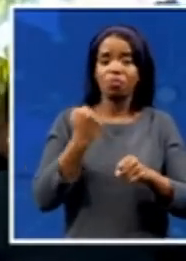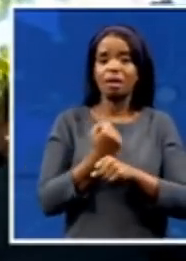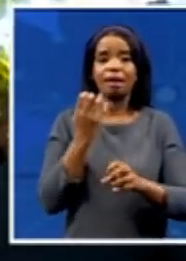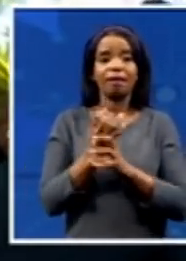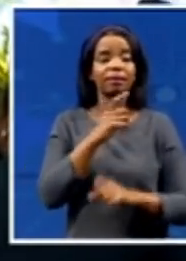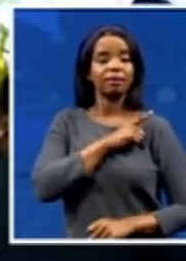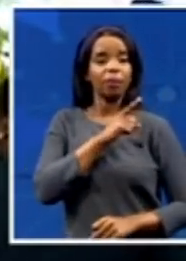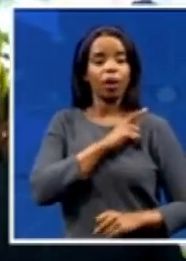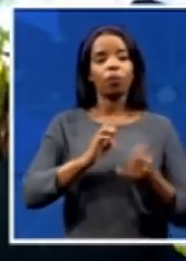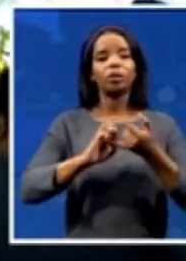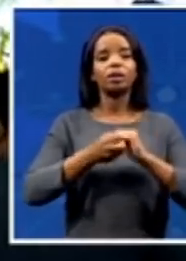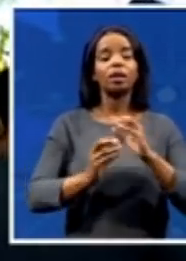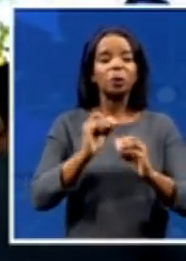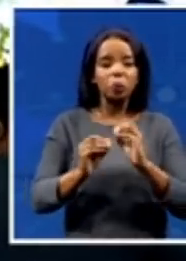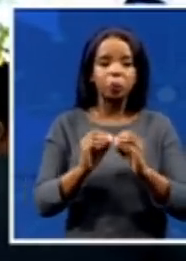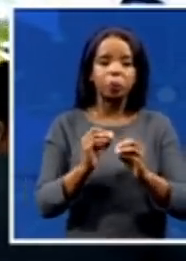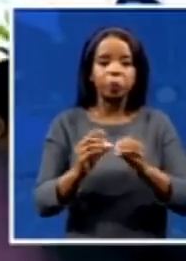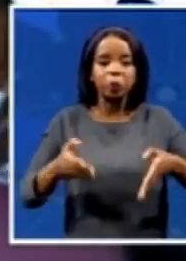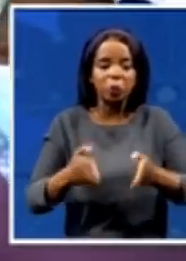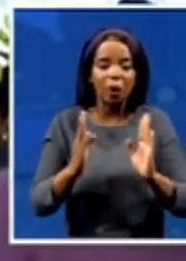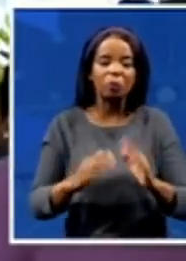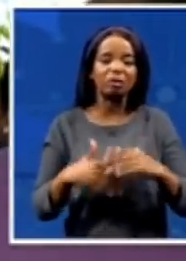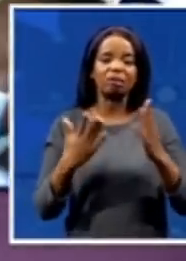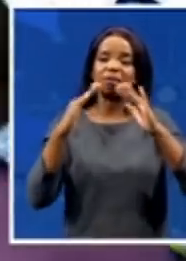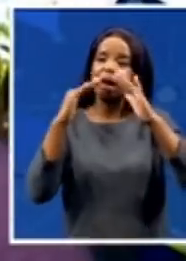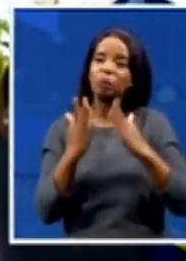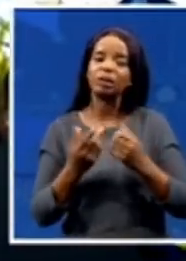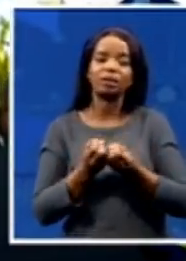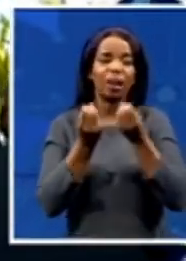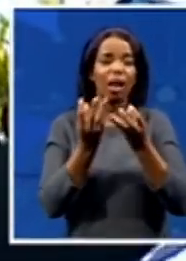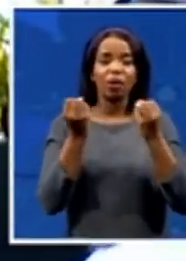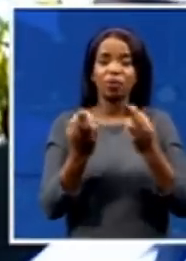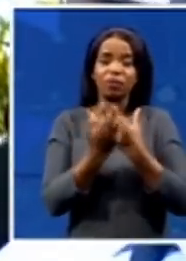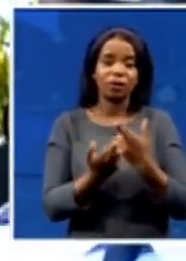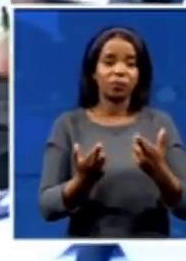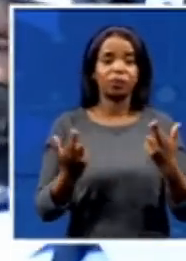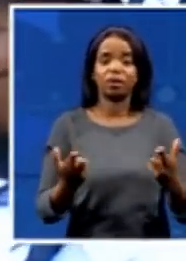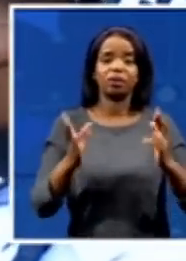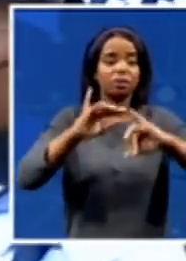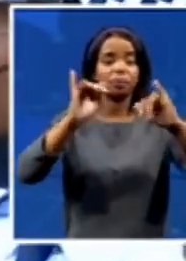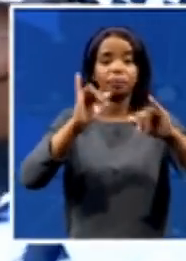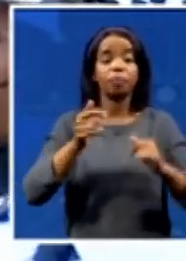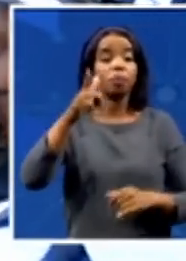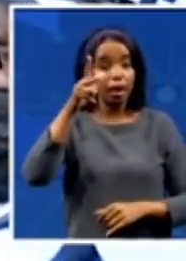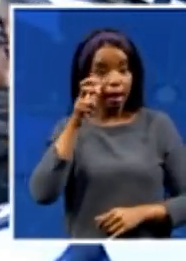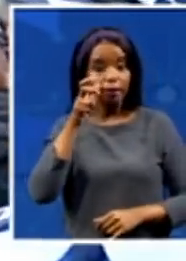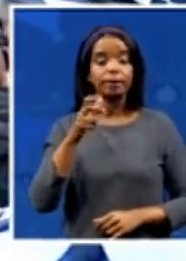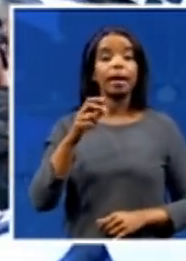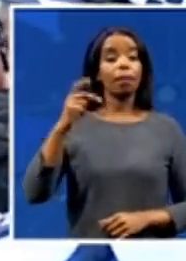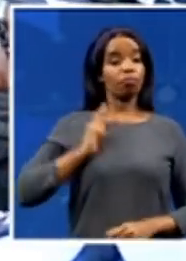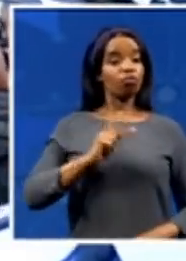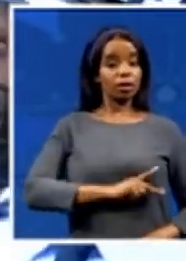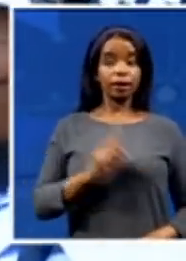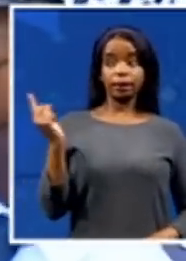require a lot of resources. We are happy that the president is coming here with ministers, so that the assessment of the damages